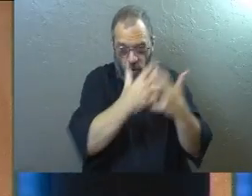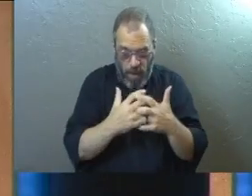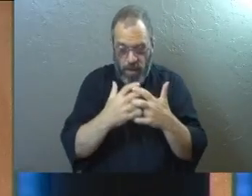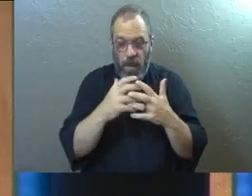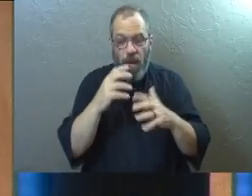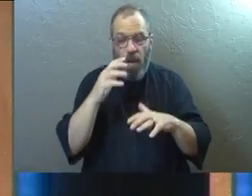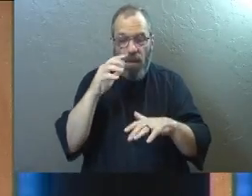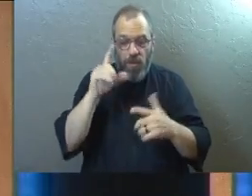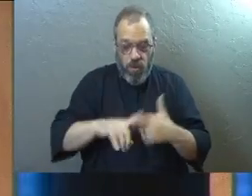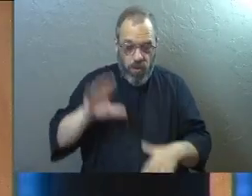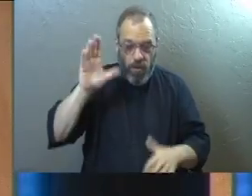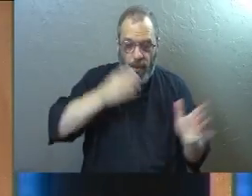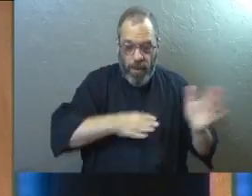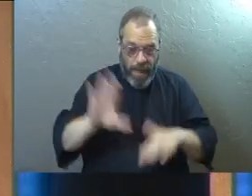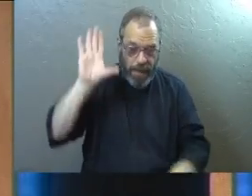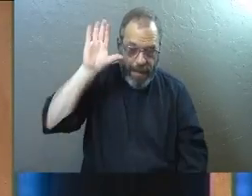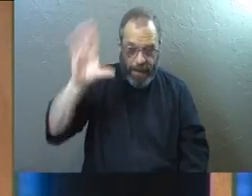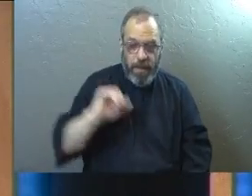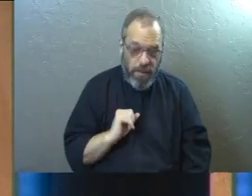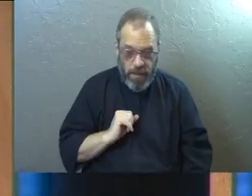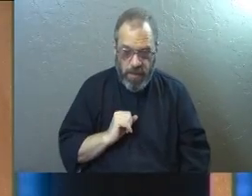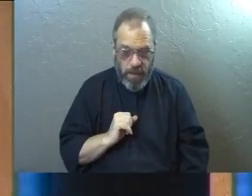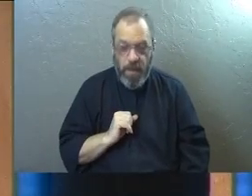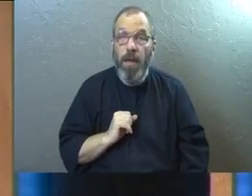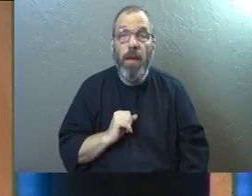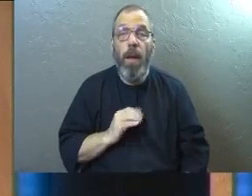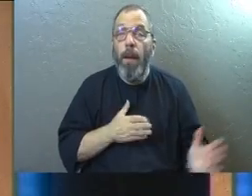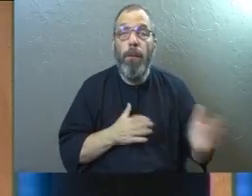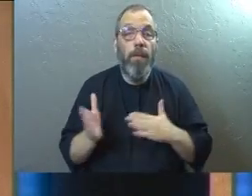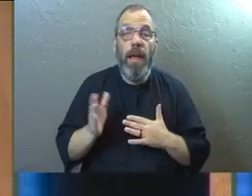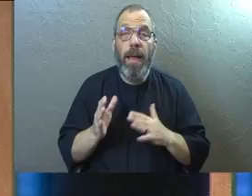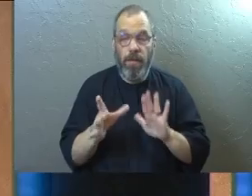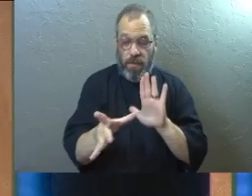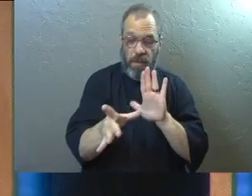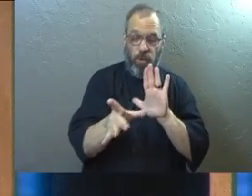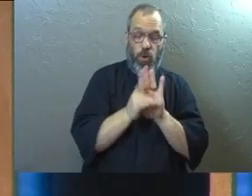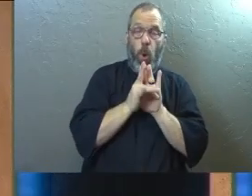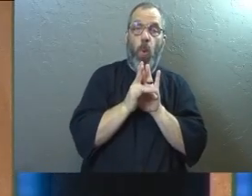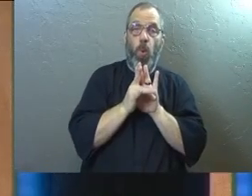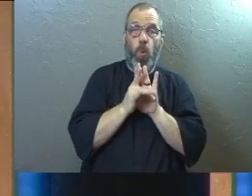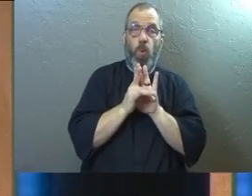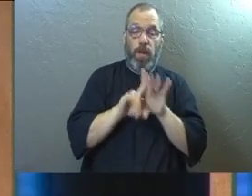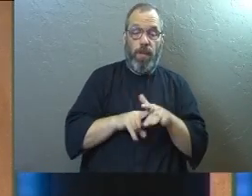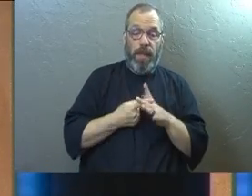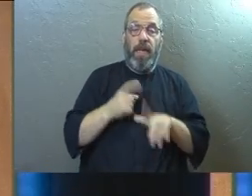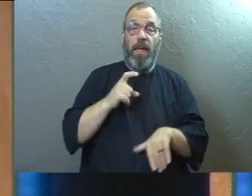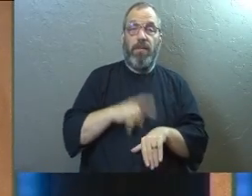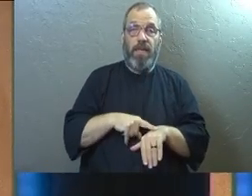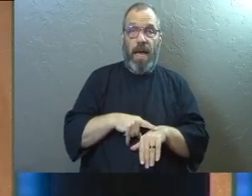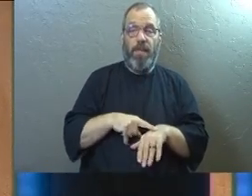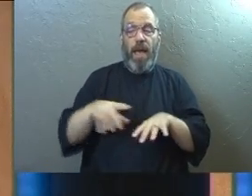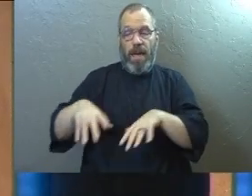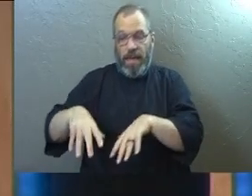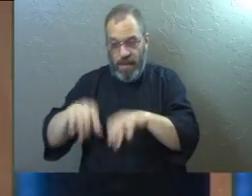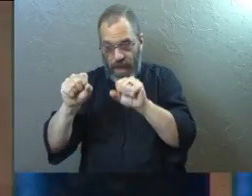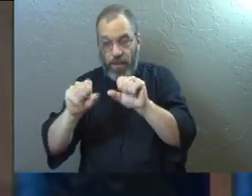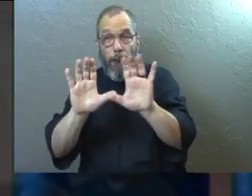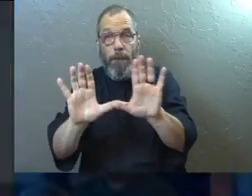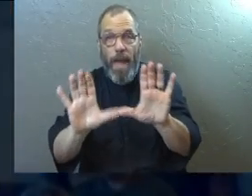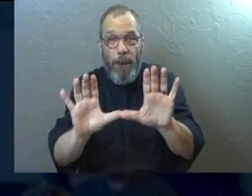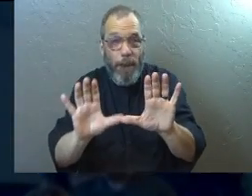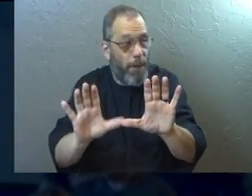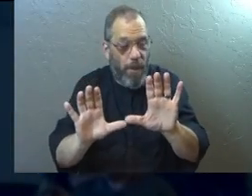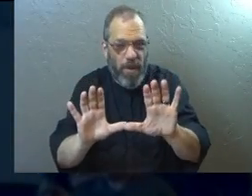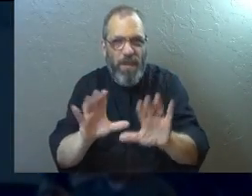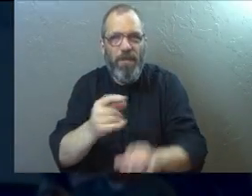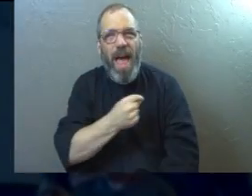according to his plan. So the plan is he chose us at the beginning of time and he adopted us. Now I